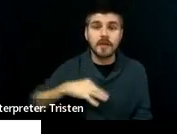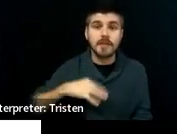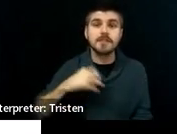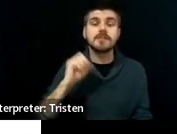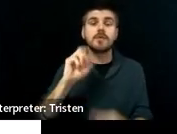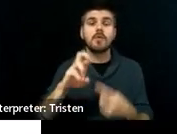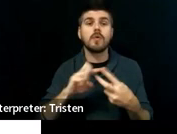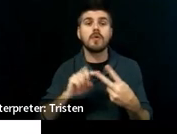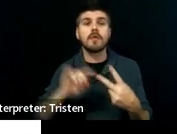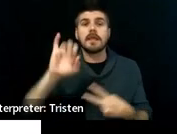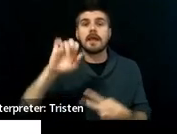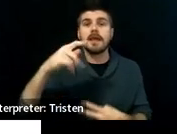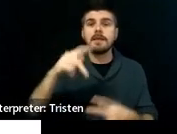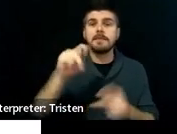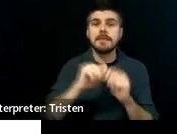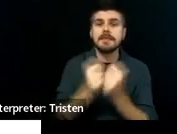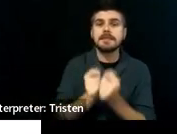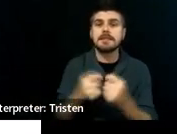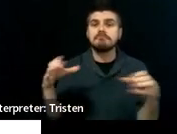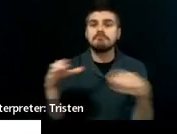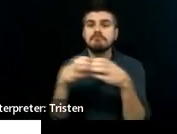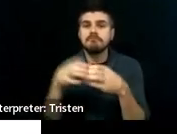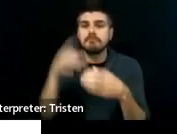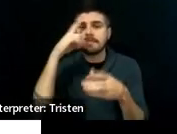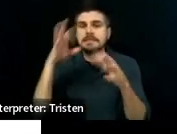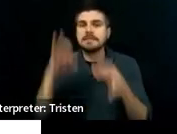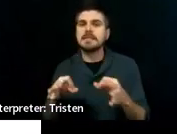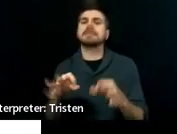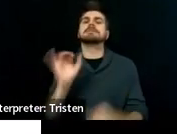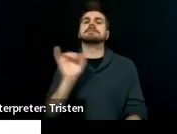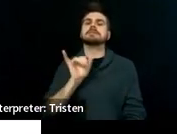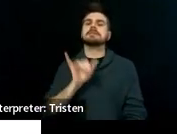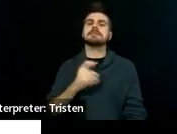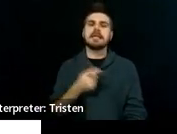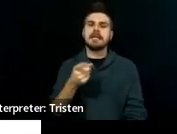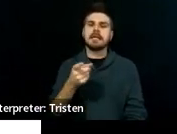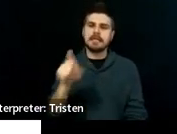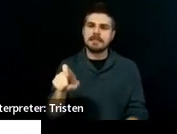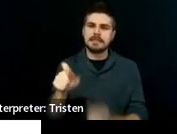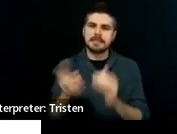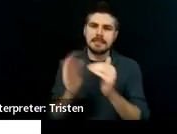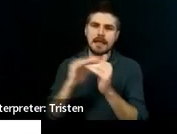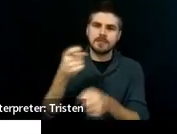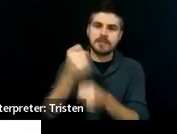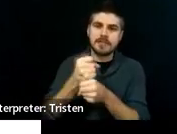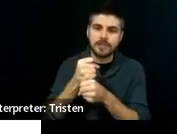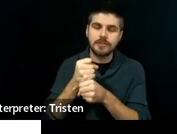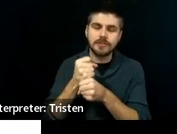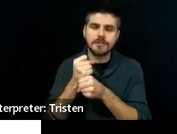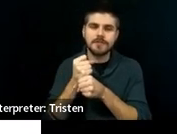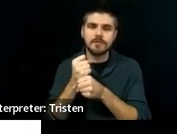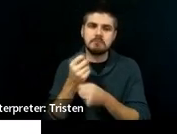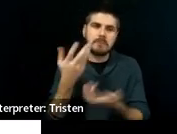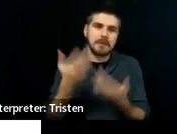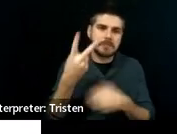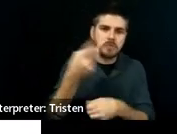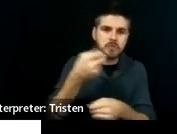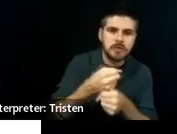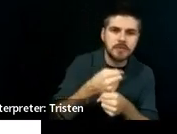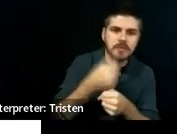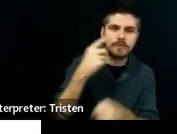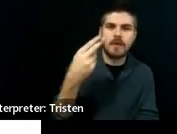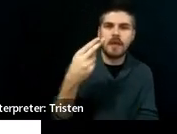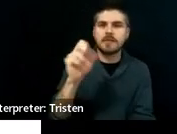IEP team decides that the child should have, you know, an extra year or two of high school,